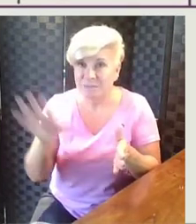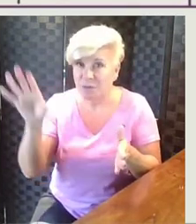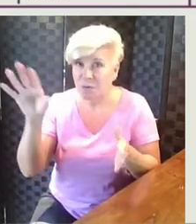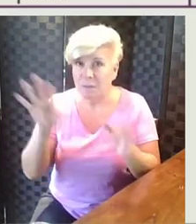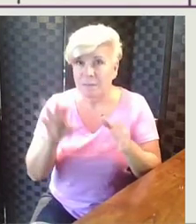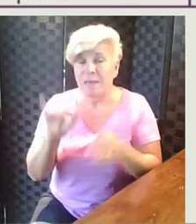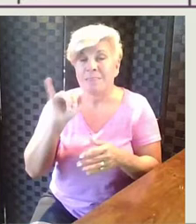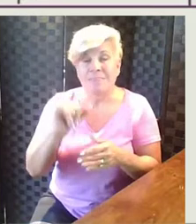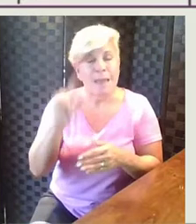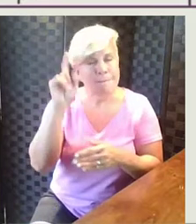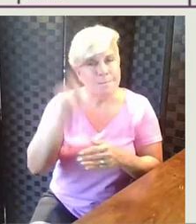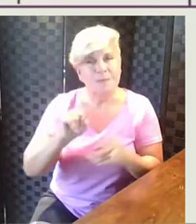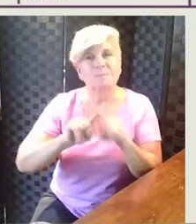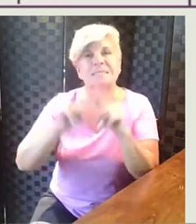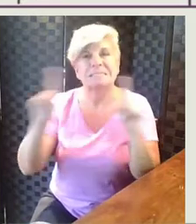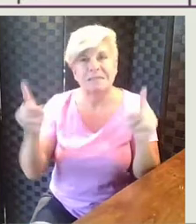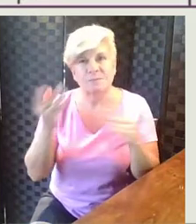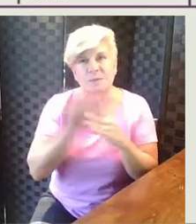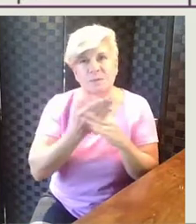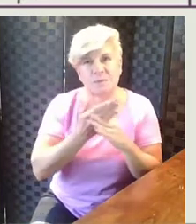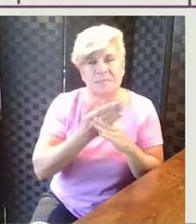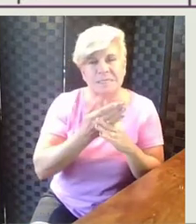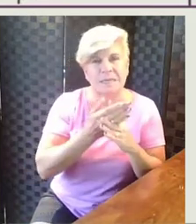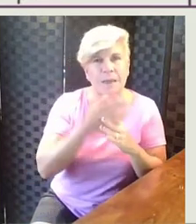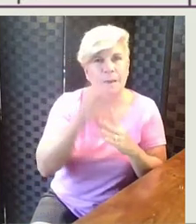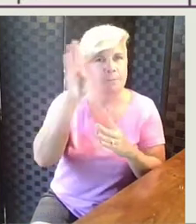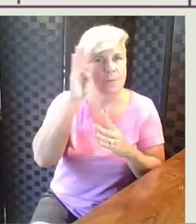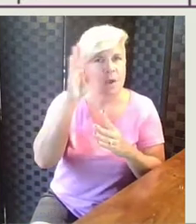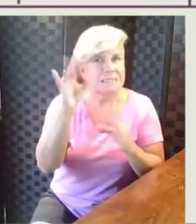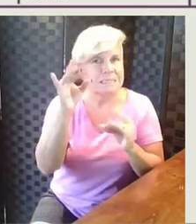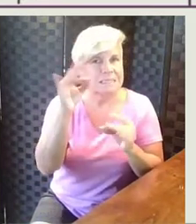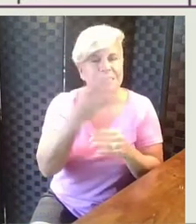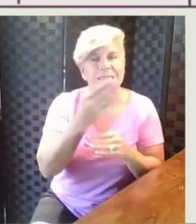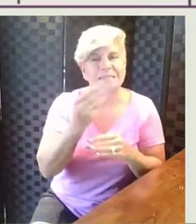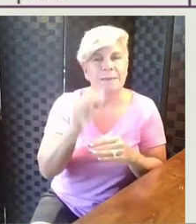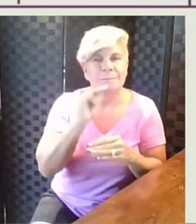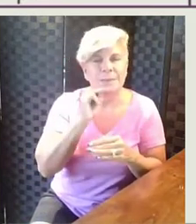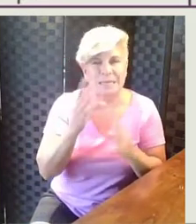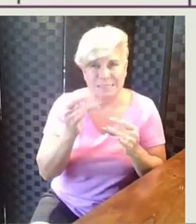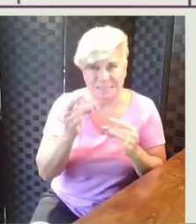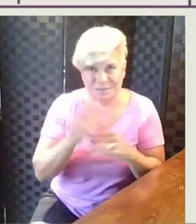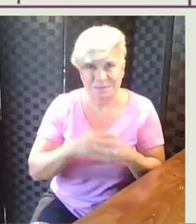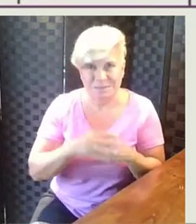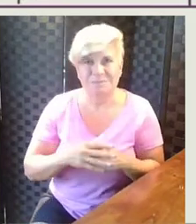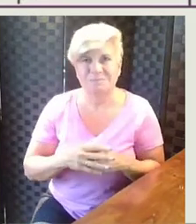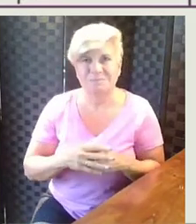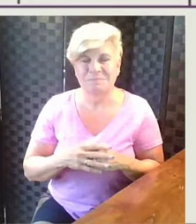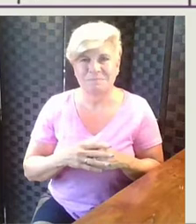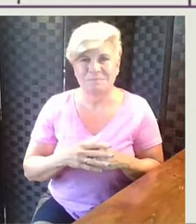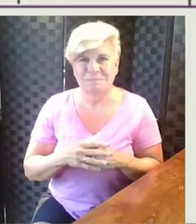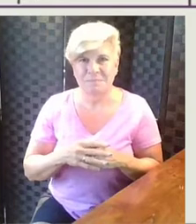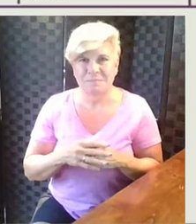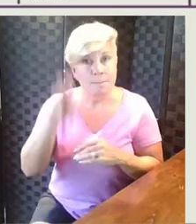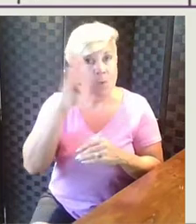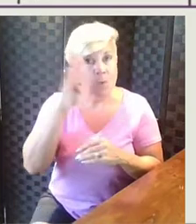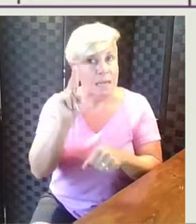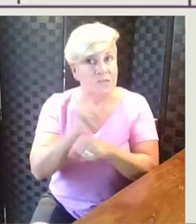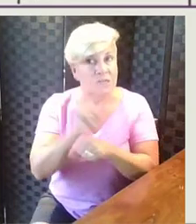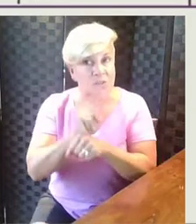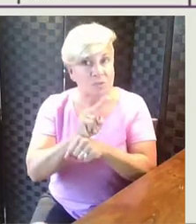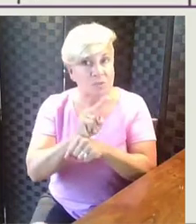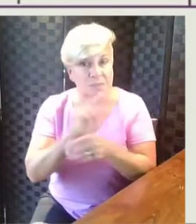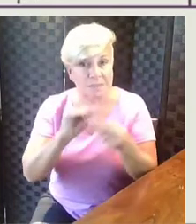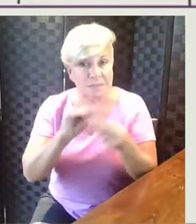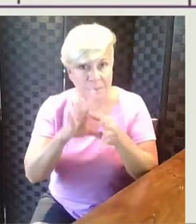So that must be the difference between Brian's stickers and Maya's stickers. And Brian uses